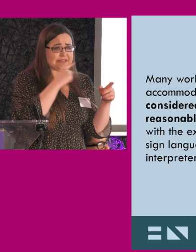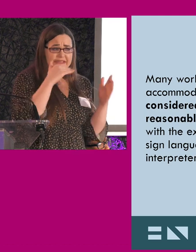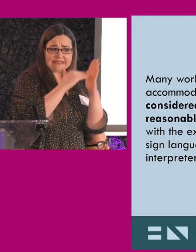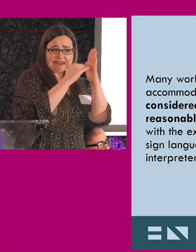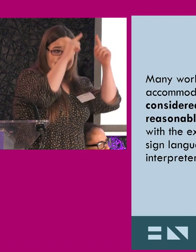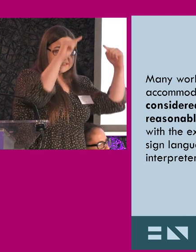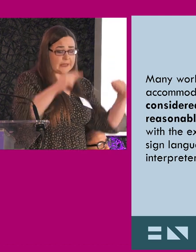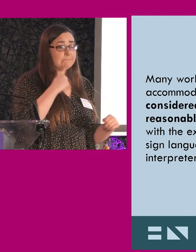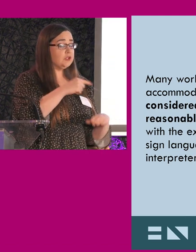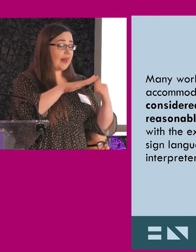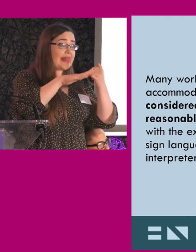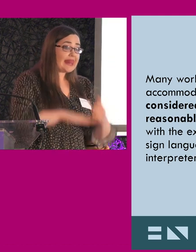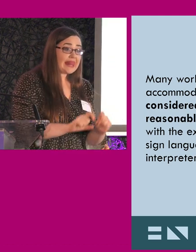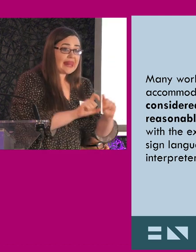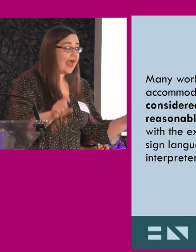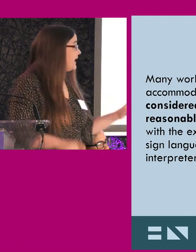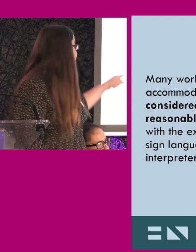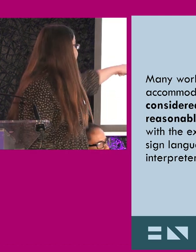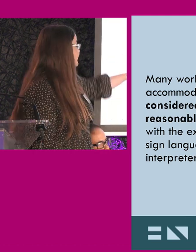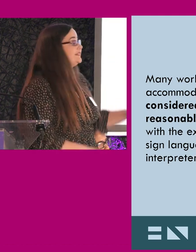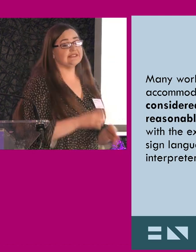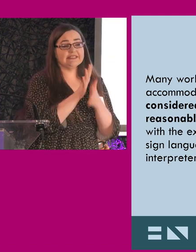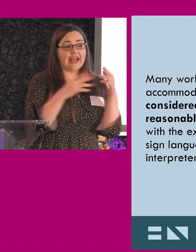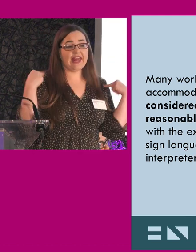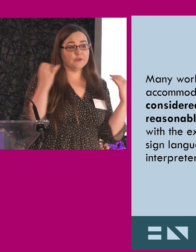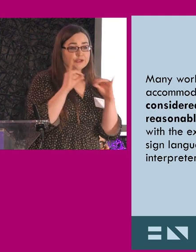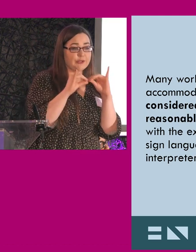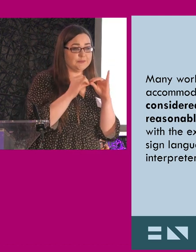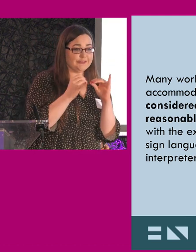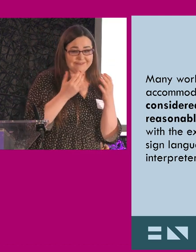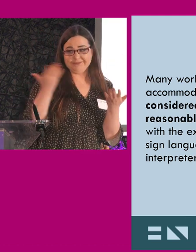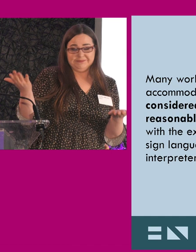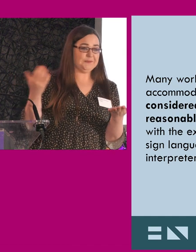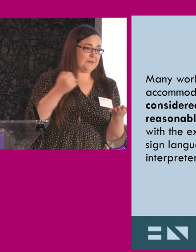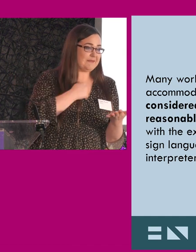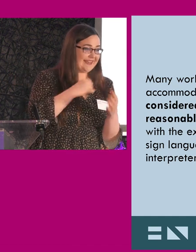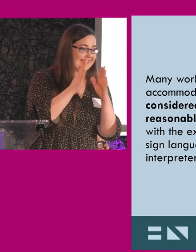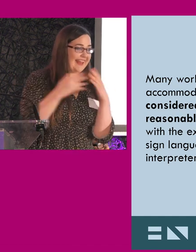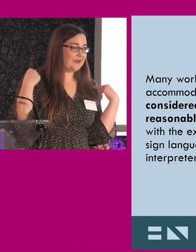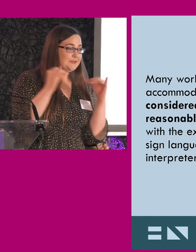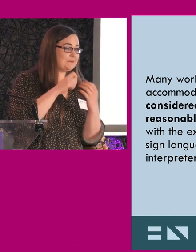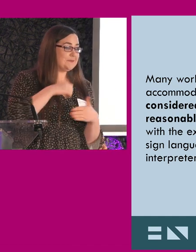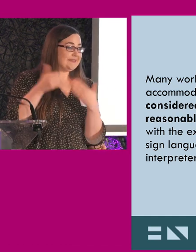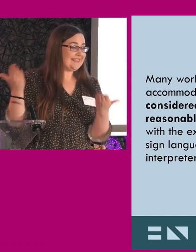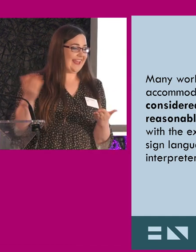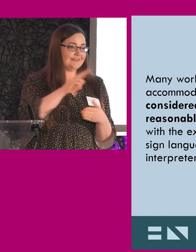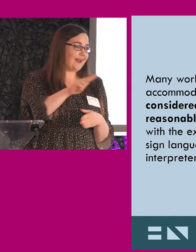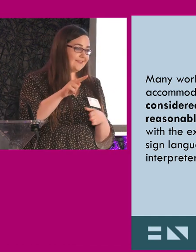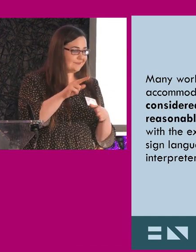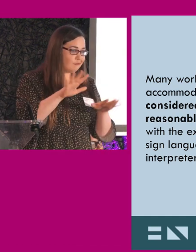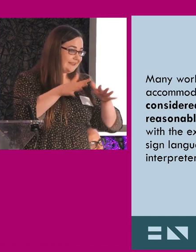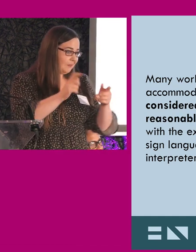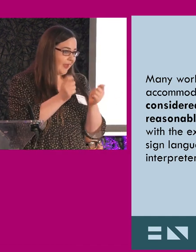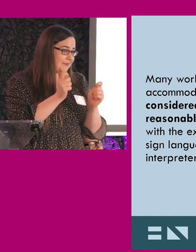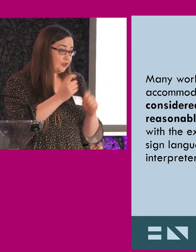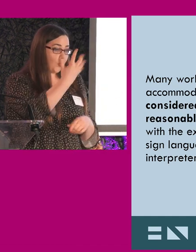accessibility required or technology. There was a lot there said yes. But the last line, as you can see here, use of sign language interpreters. Well, we have